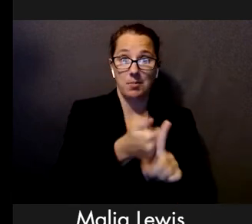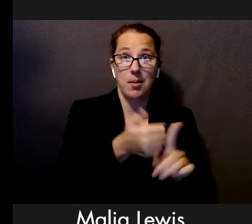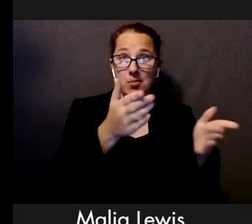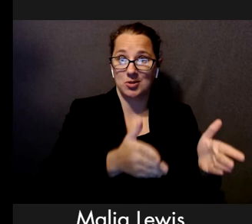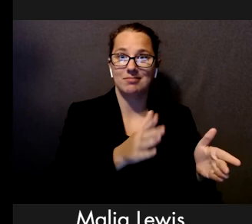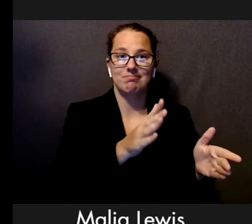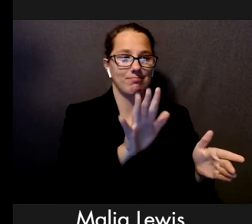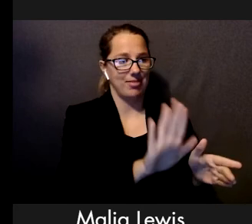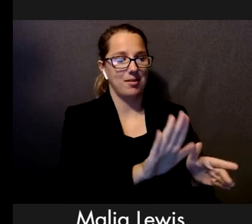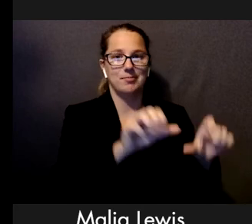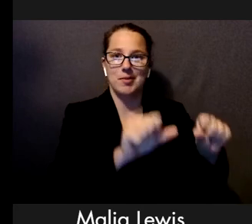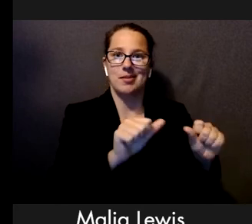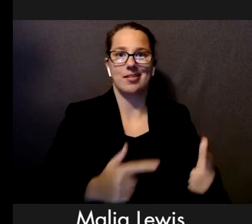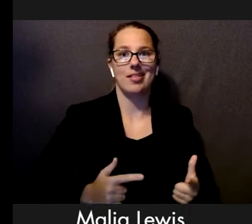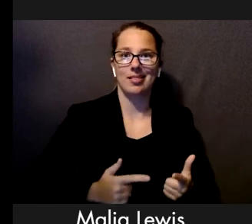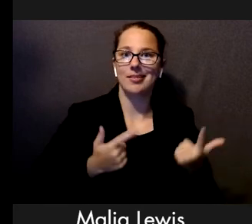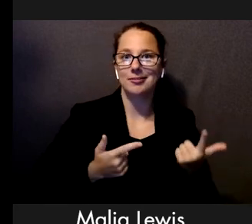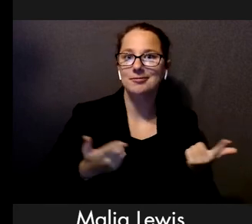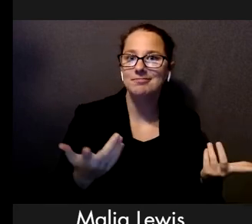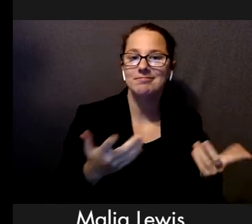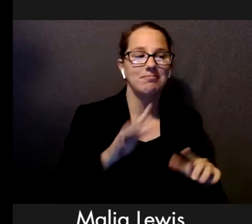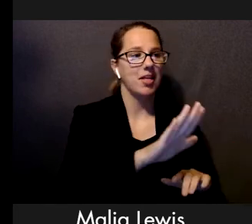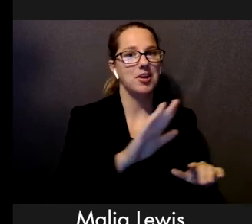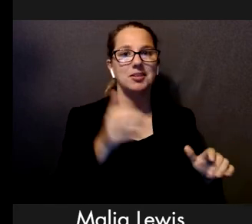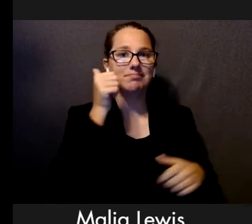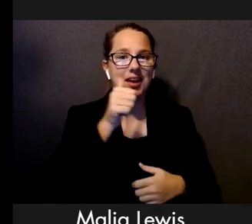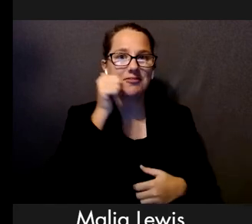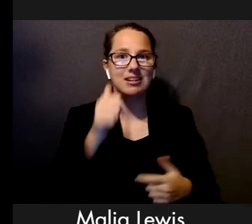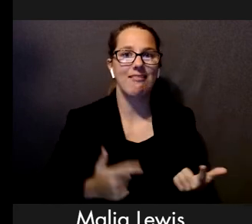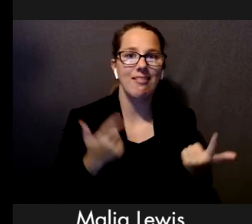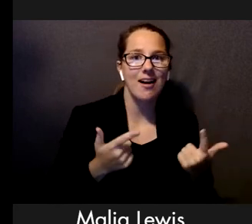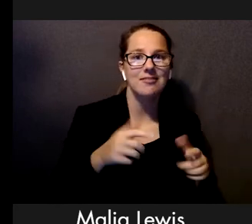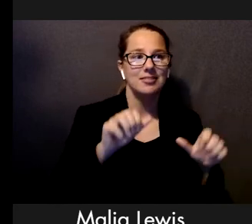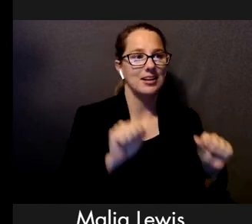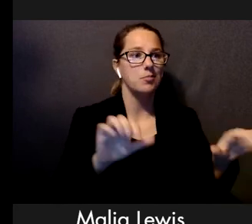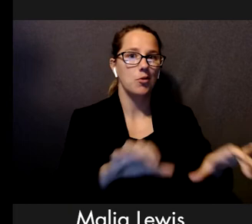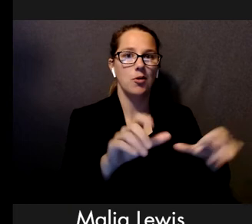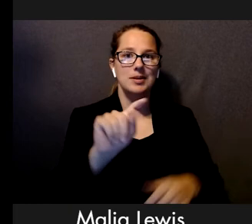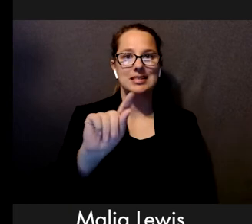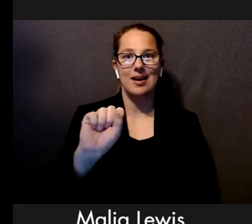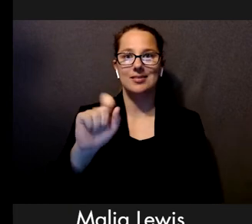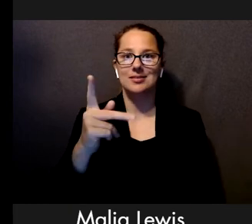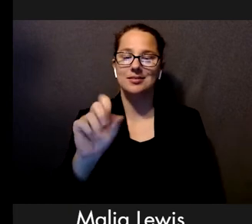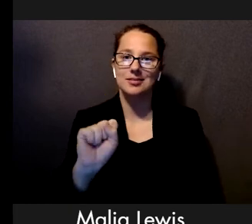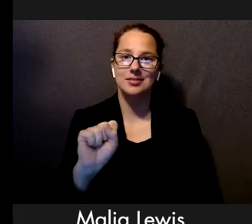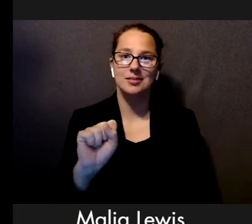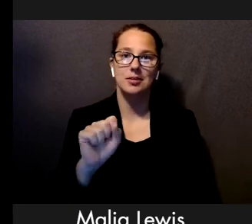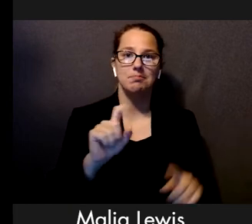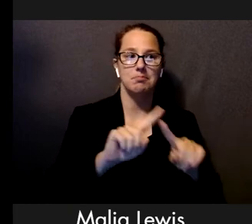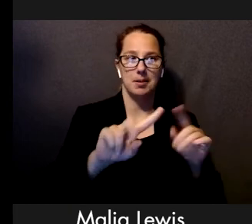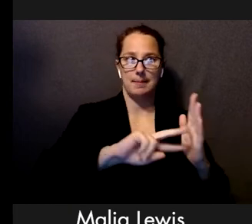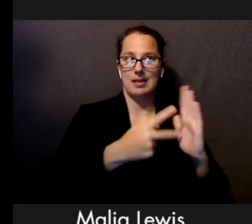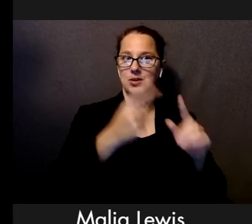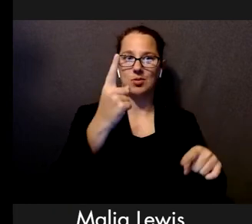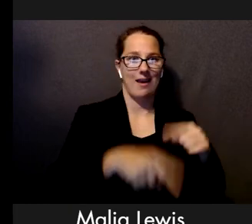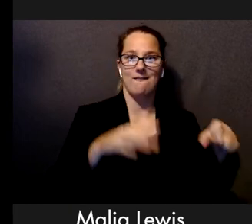live life, to perform daily activities and tasks. But once again, it can't be fully corrected. So,